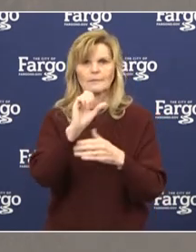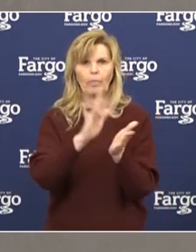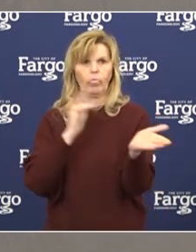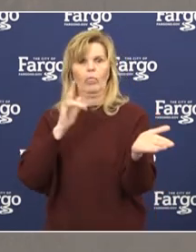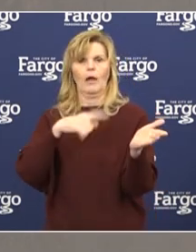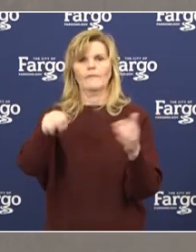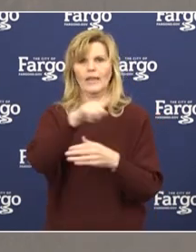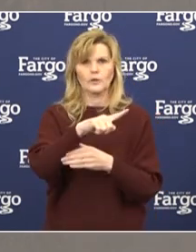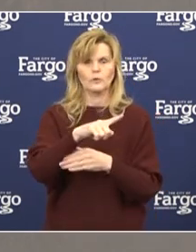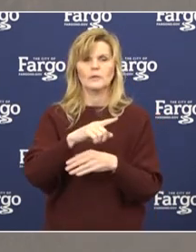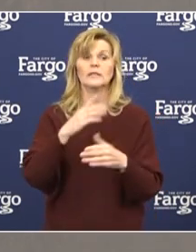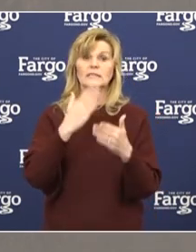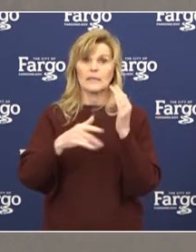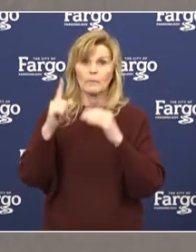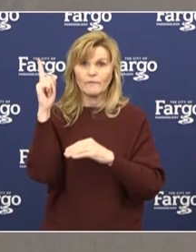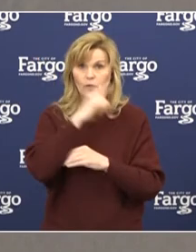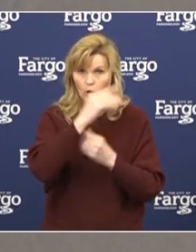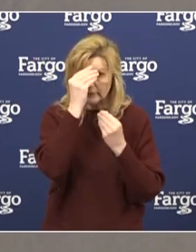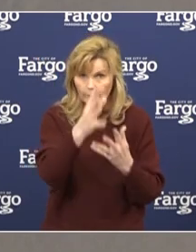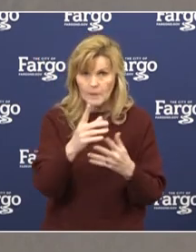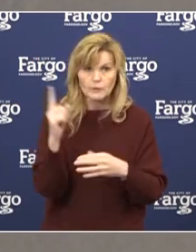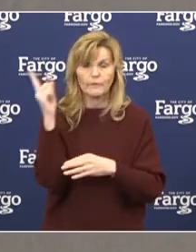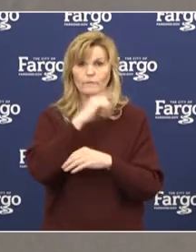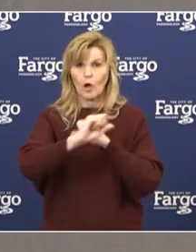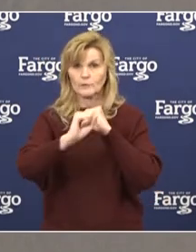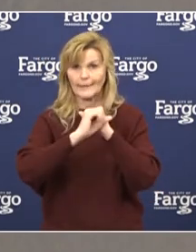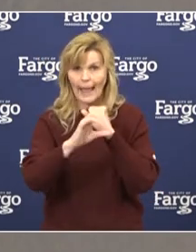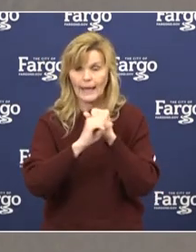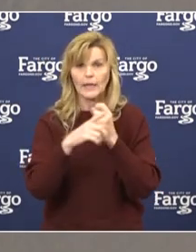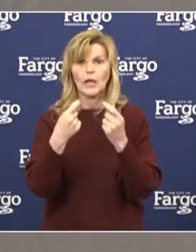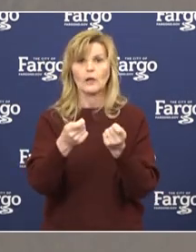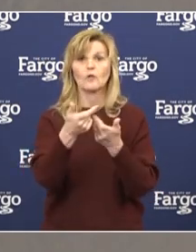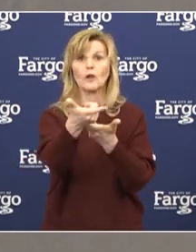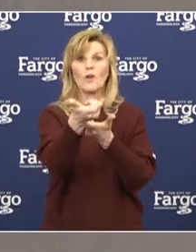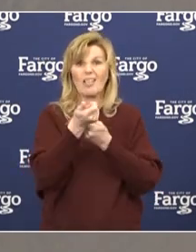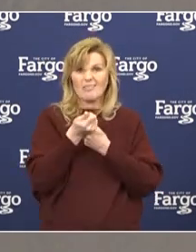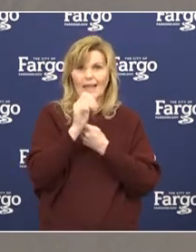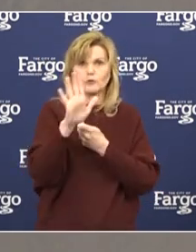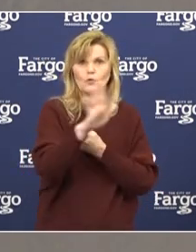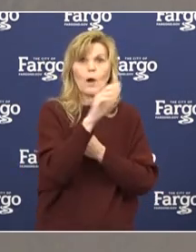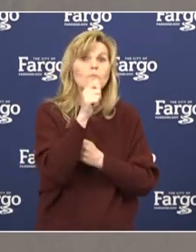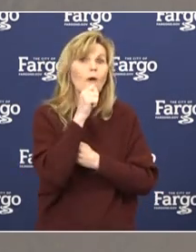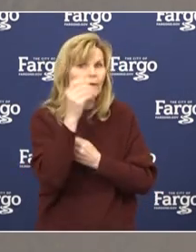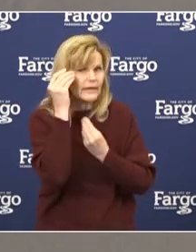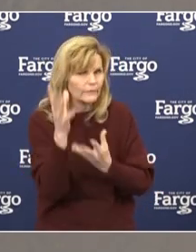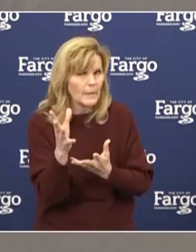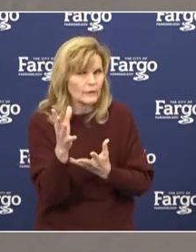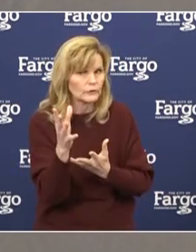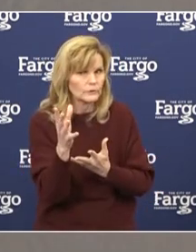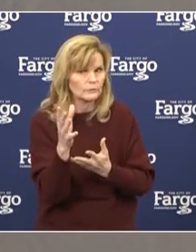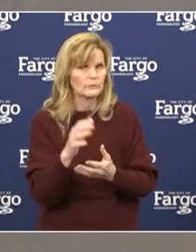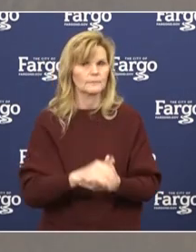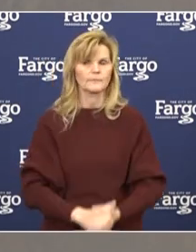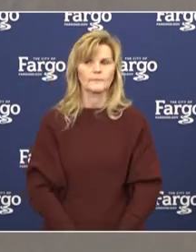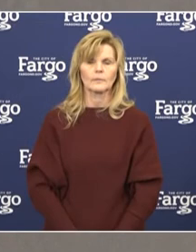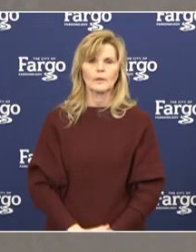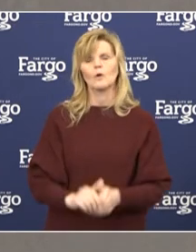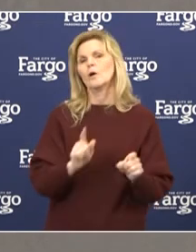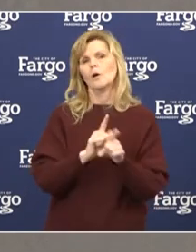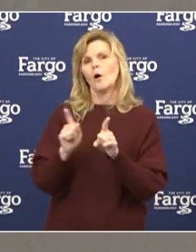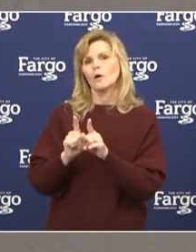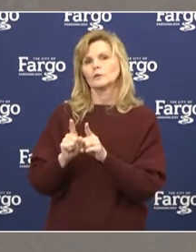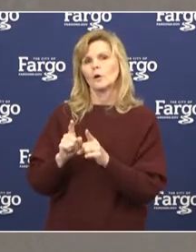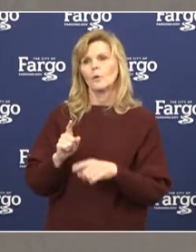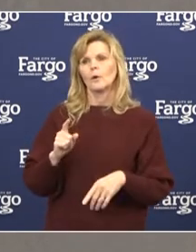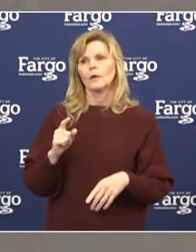data, false information, and also collecting your private and personal information. Also, I think we